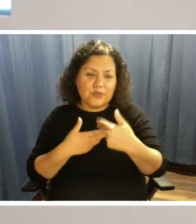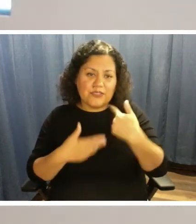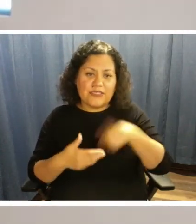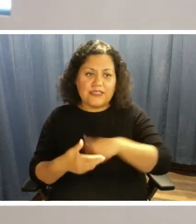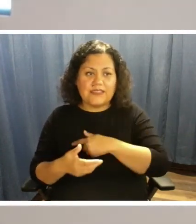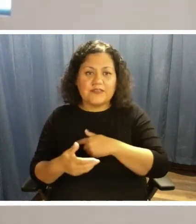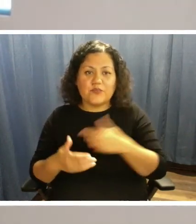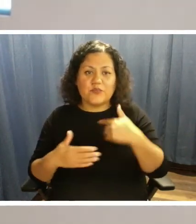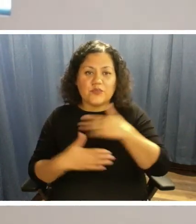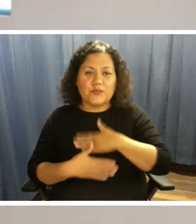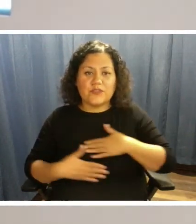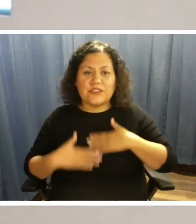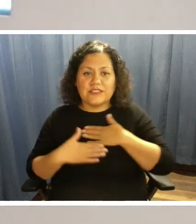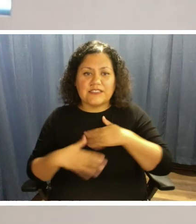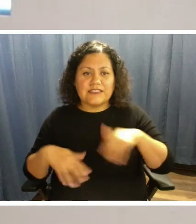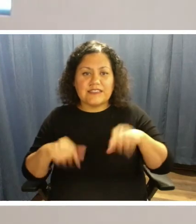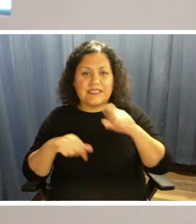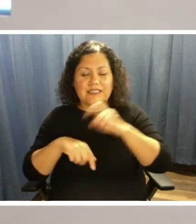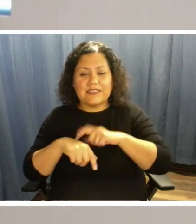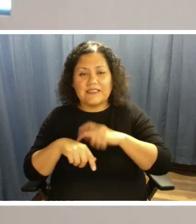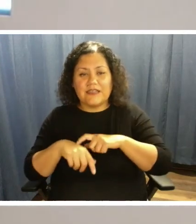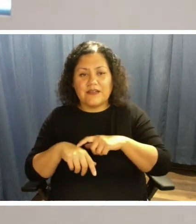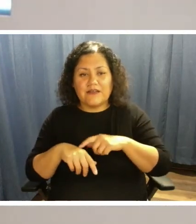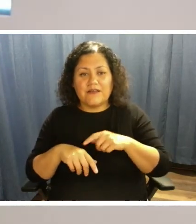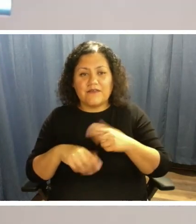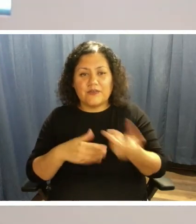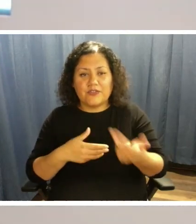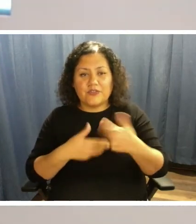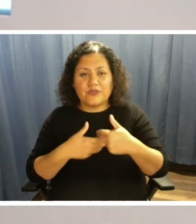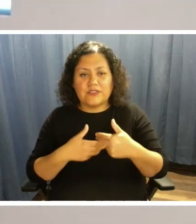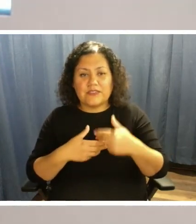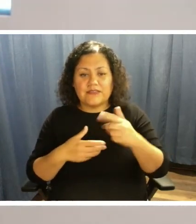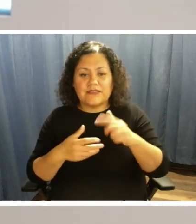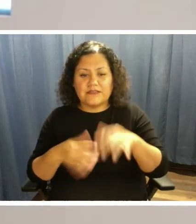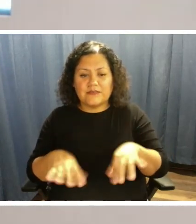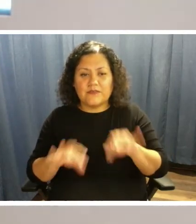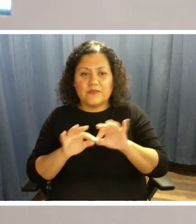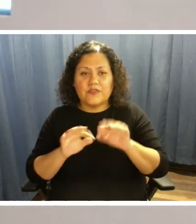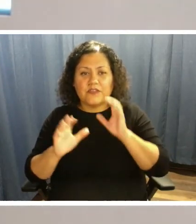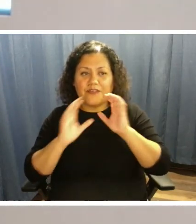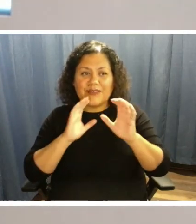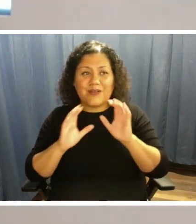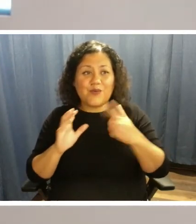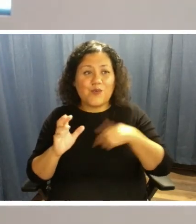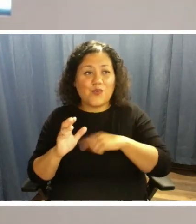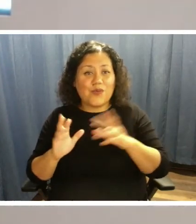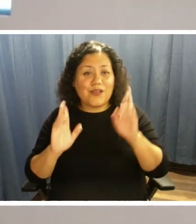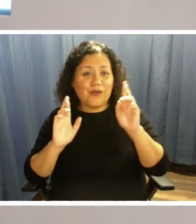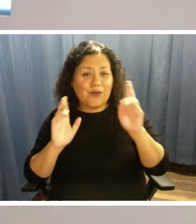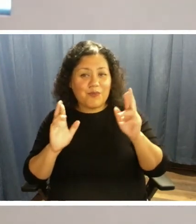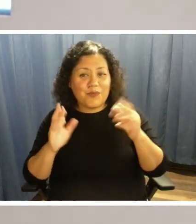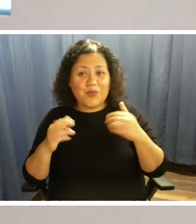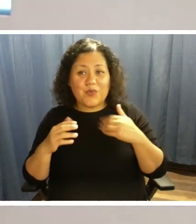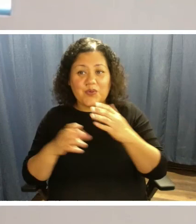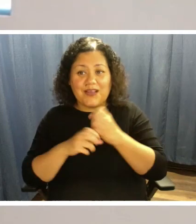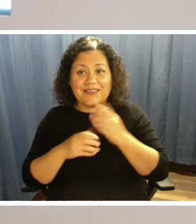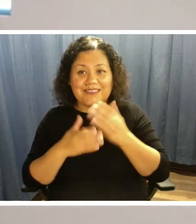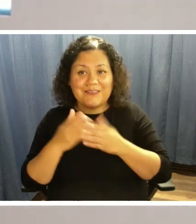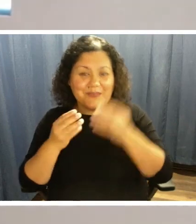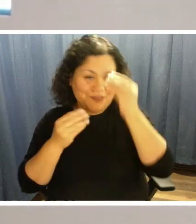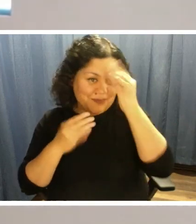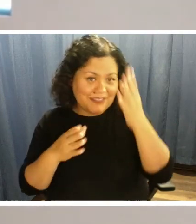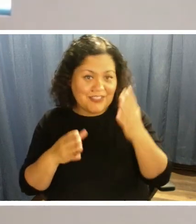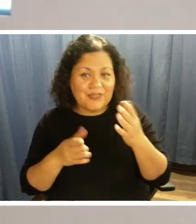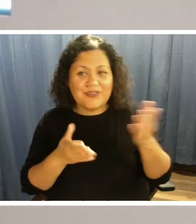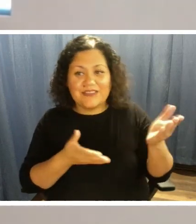you taking the time to be part of this very important conversation. We hope that you've got some information that you can take with you